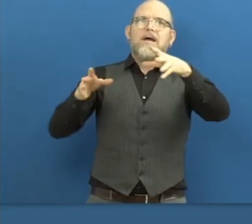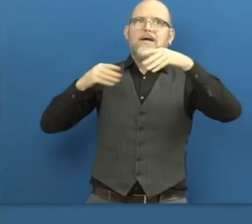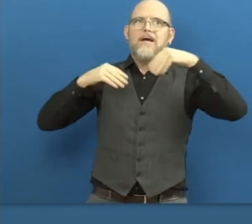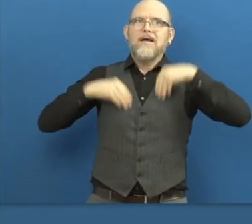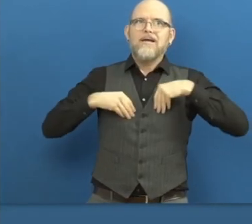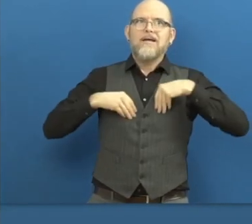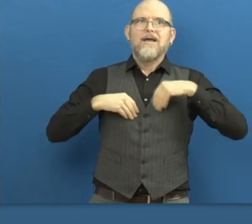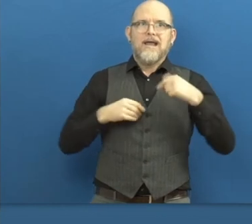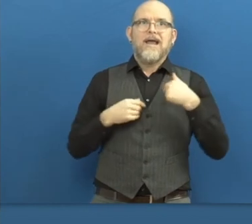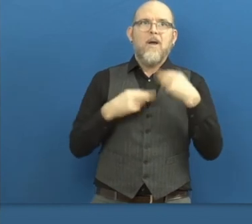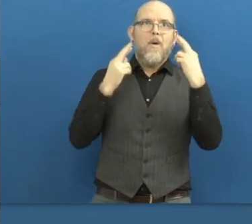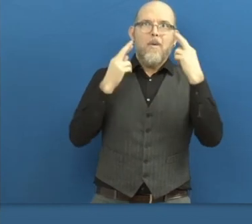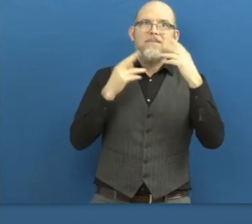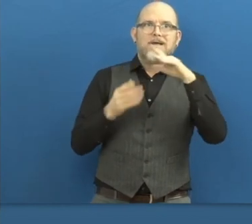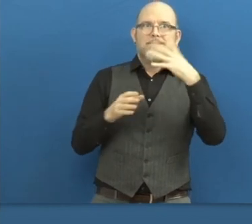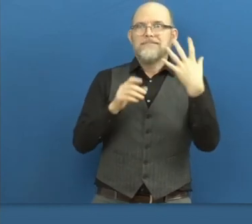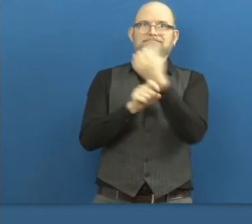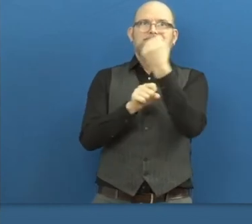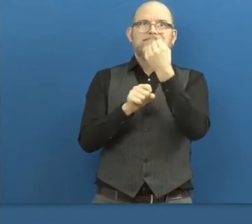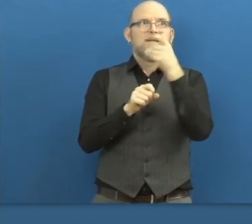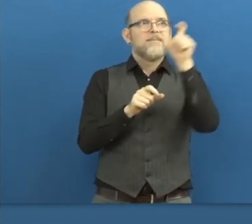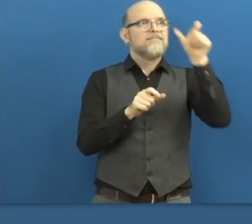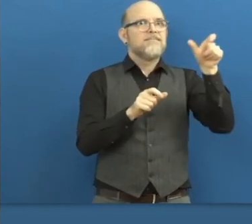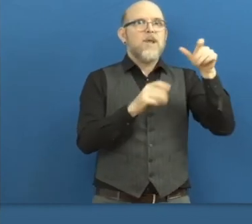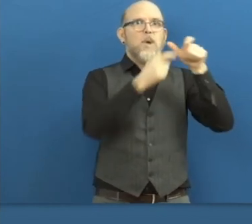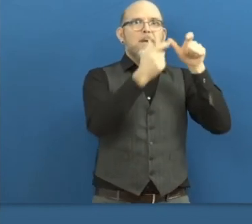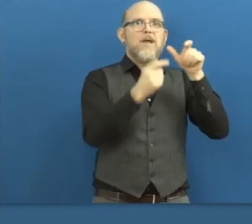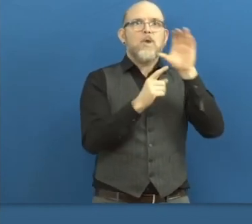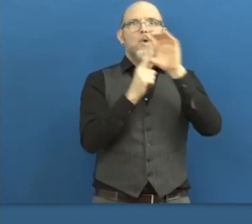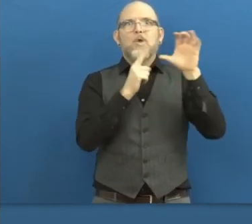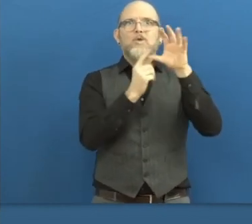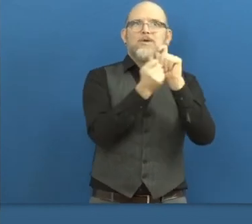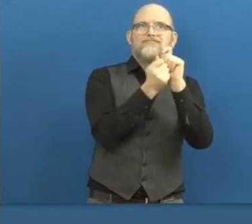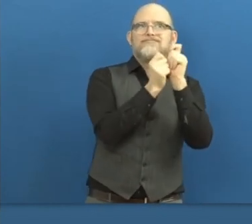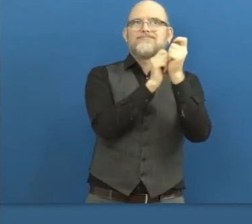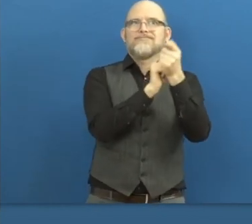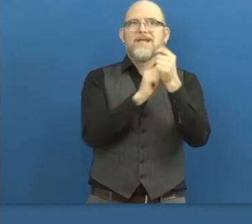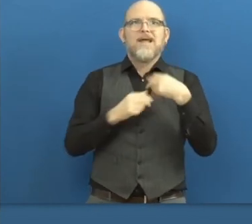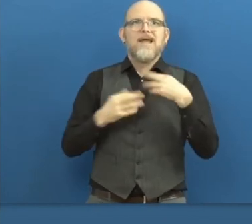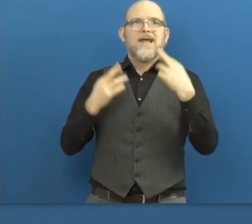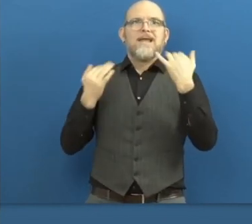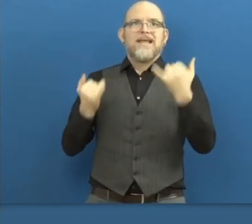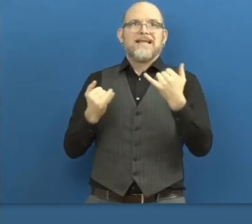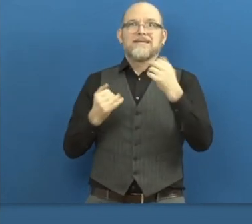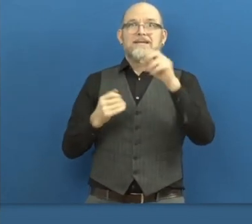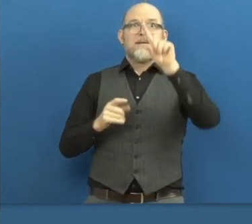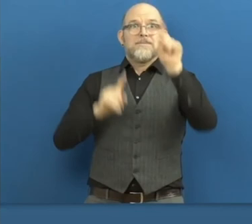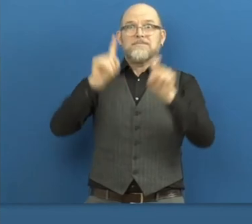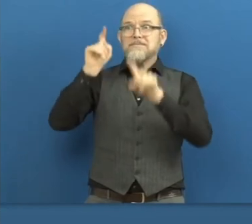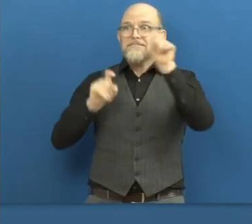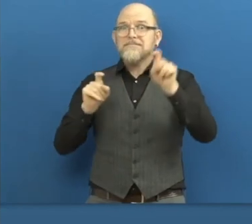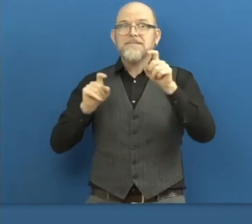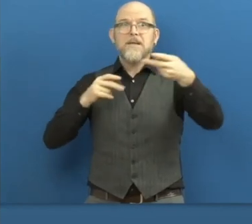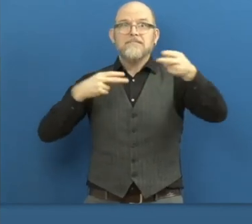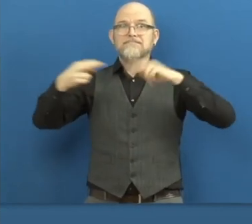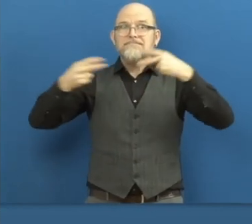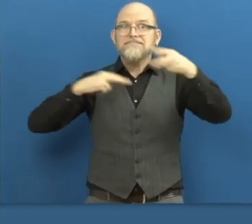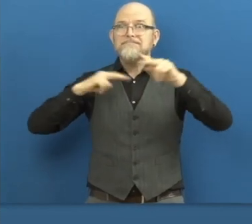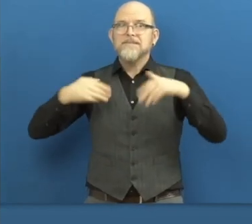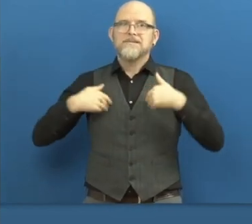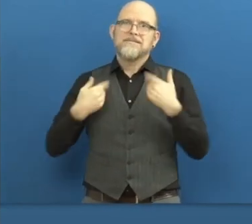into a Q&A session, and so I'm going to say thank you and draw us to a close. Thank you very much. much.